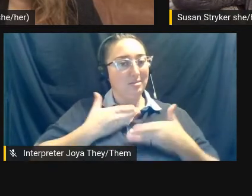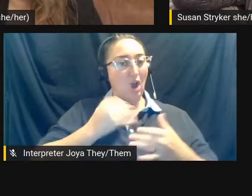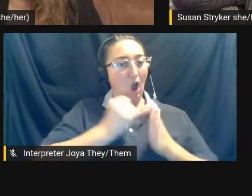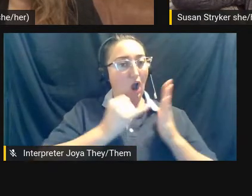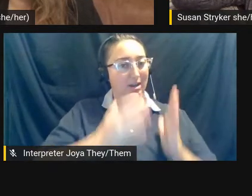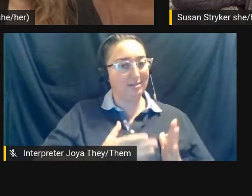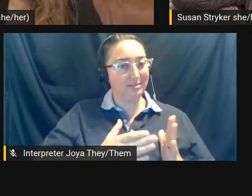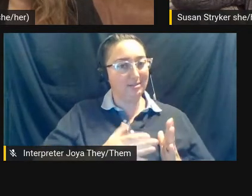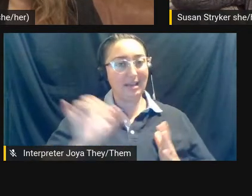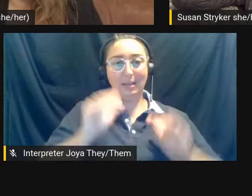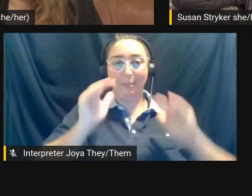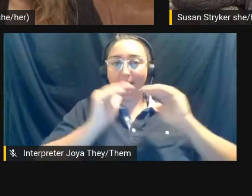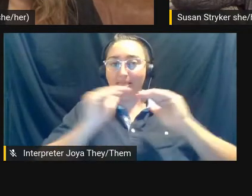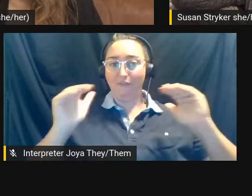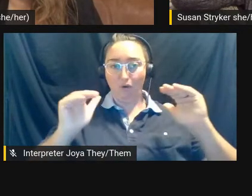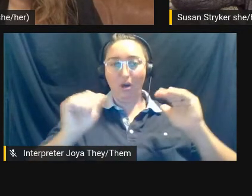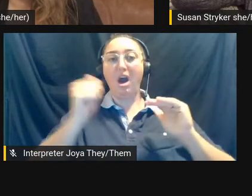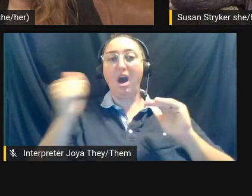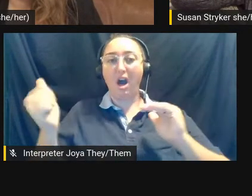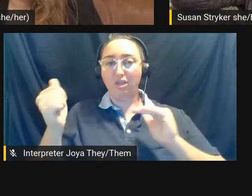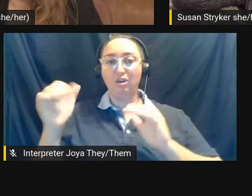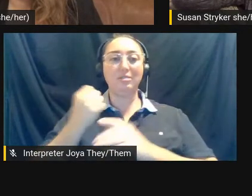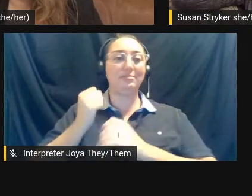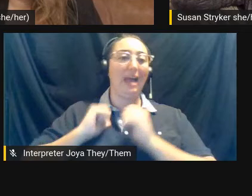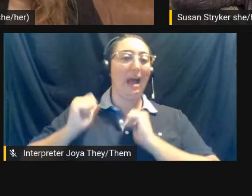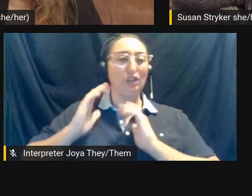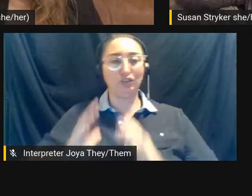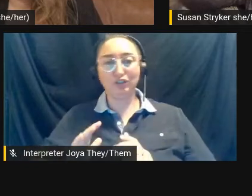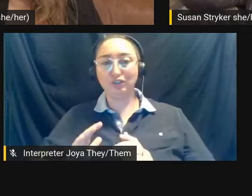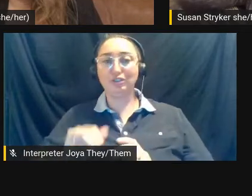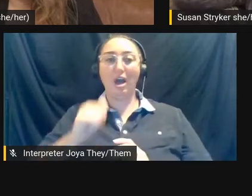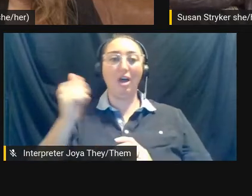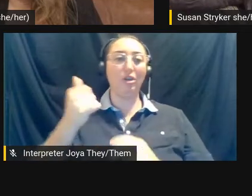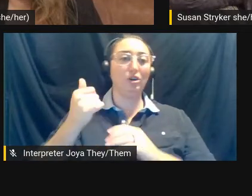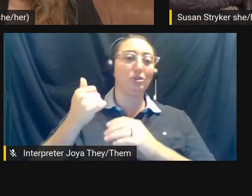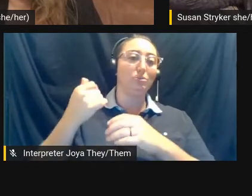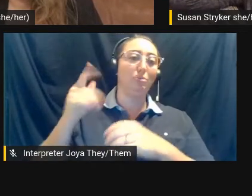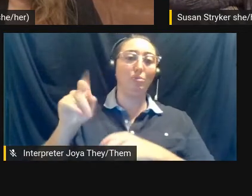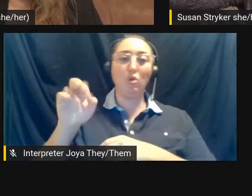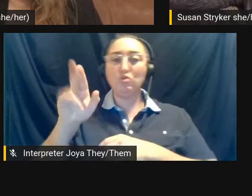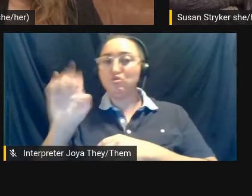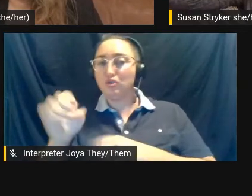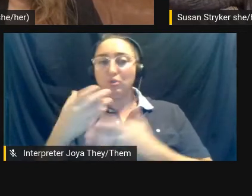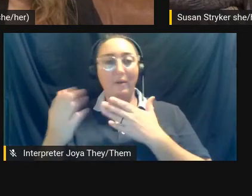the same level of, of other actors and, and, and producers and whatnot.